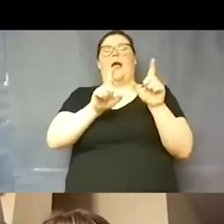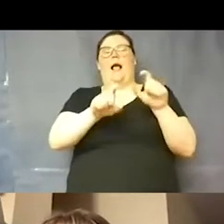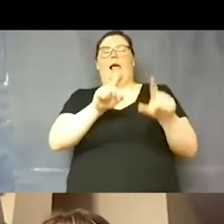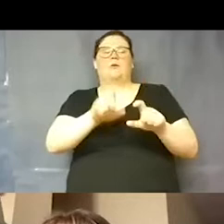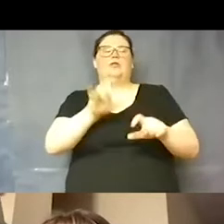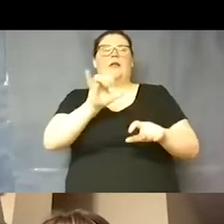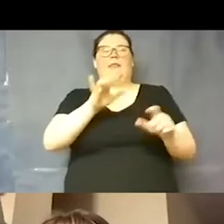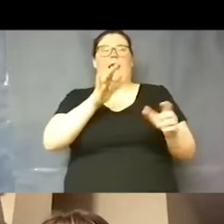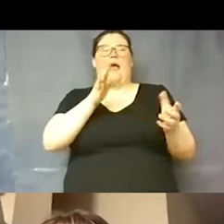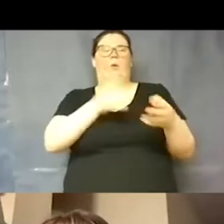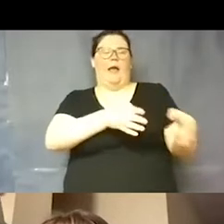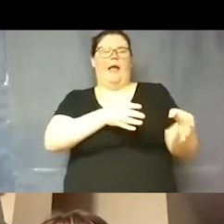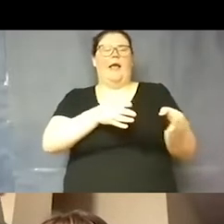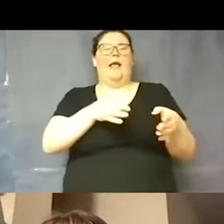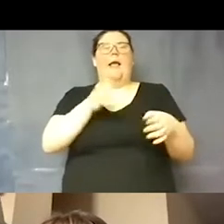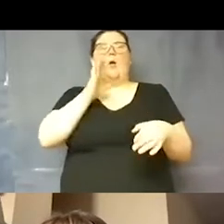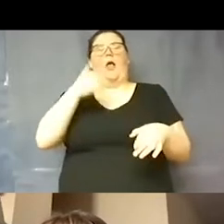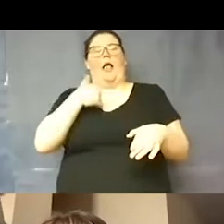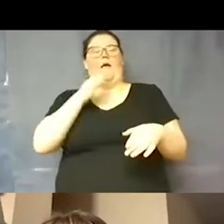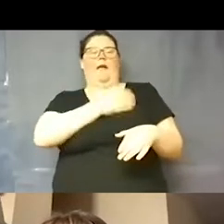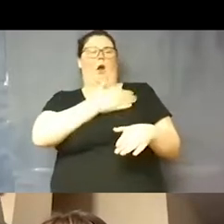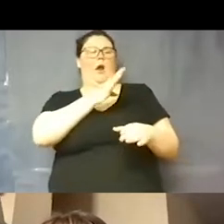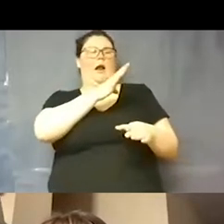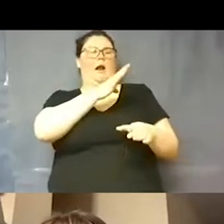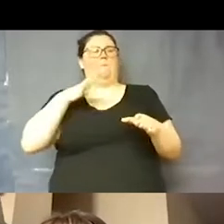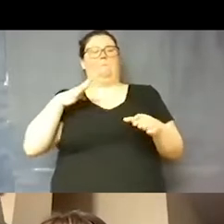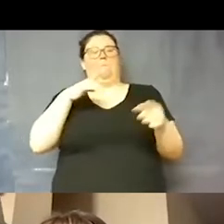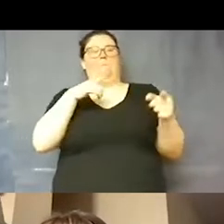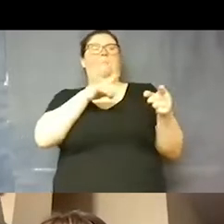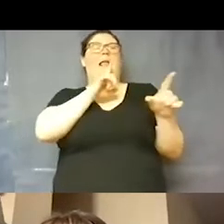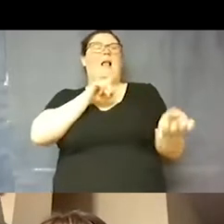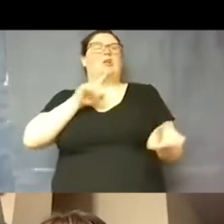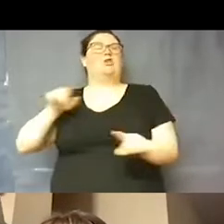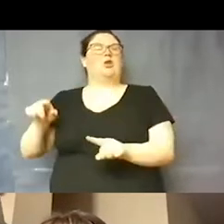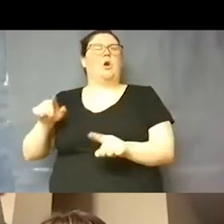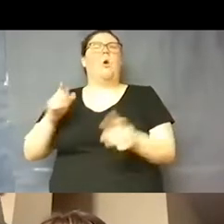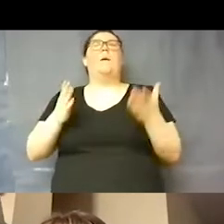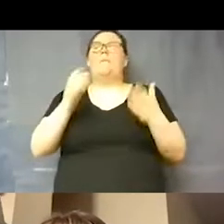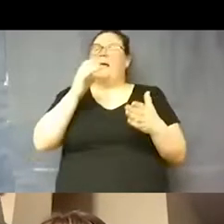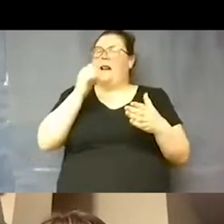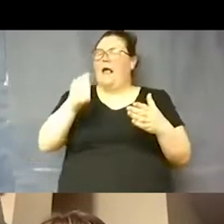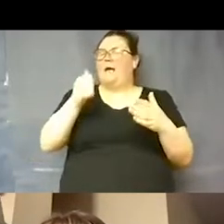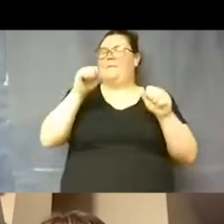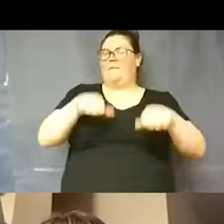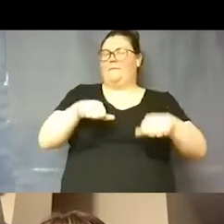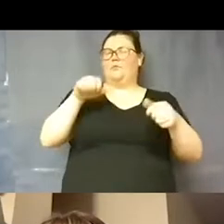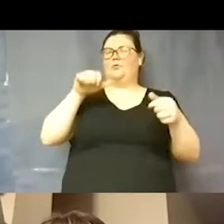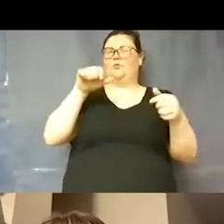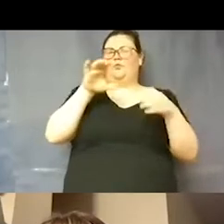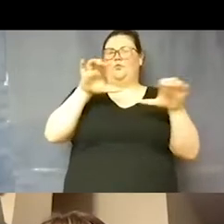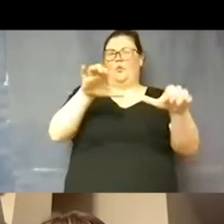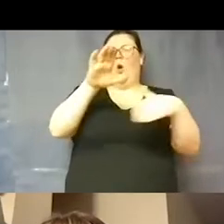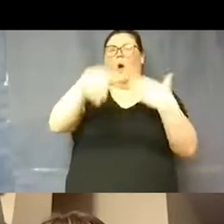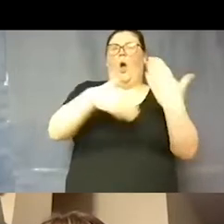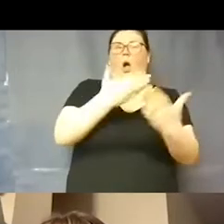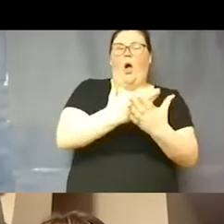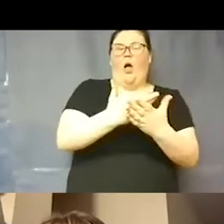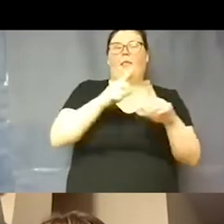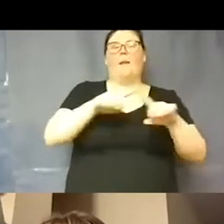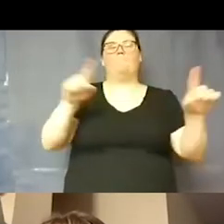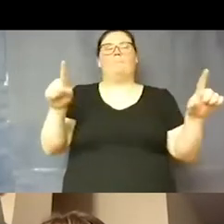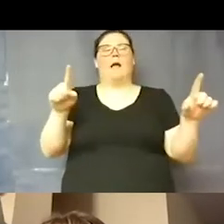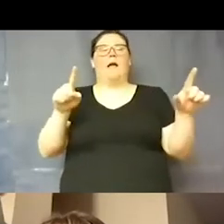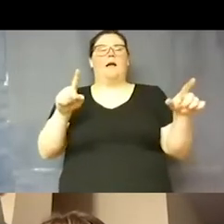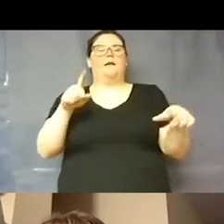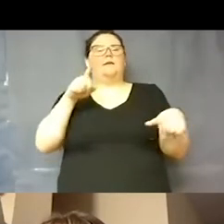questions, and then we'll have our panelists address them. We might not be able to get to all of them. Some of them might not be something